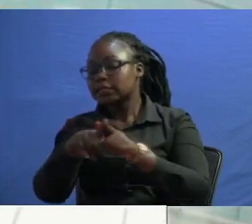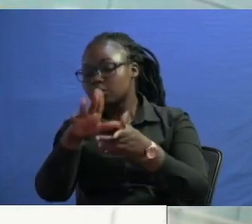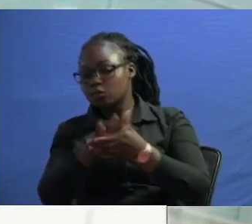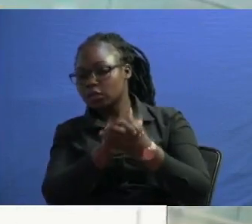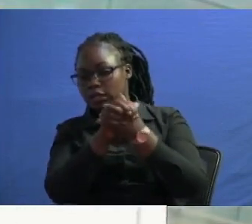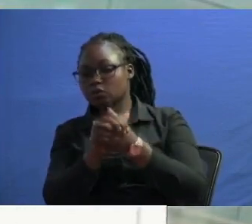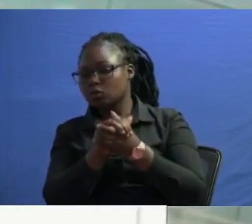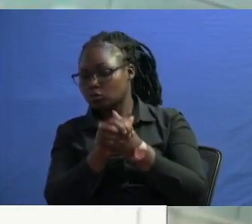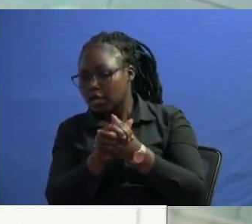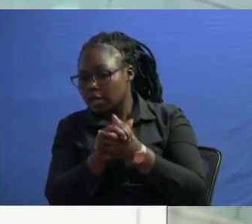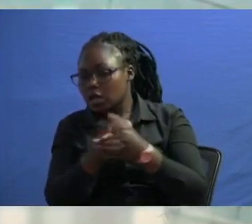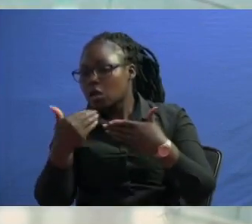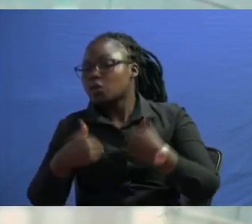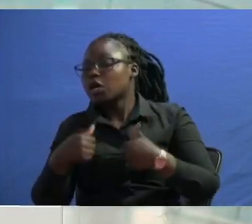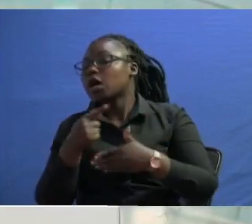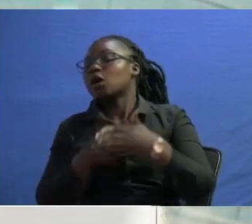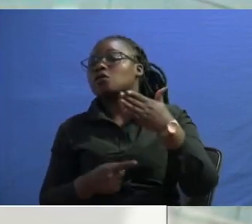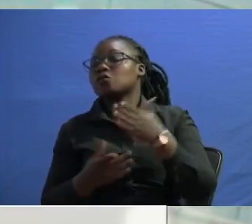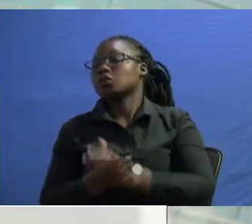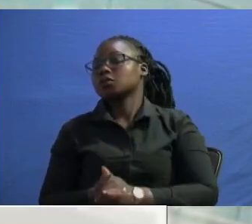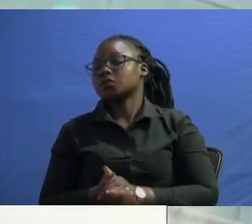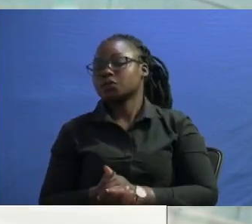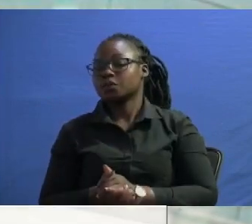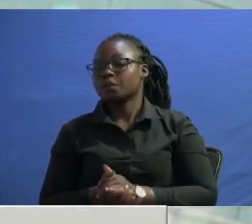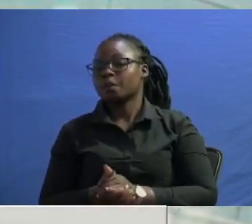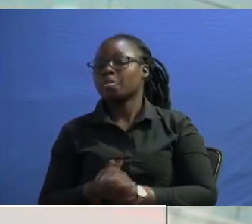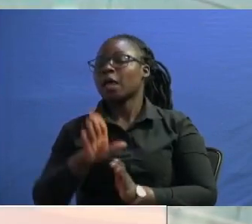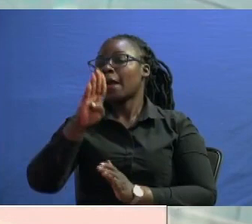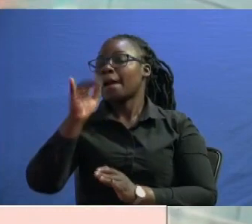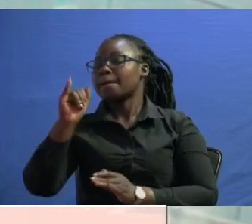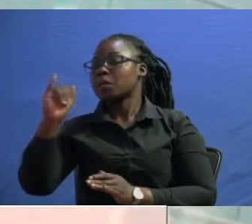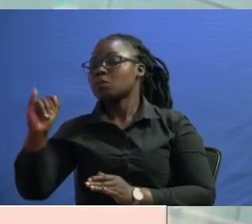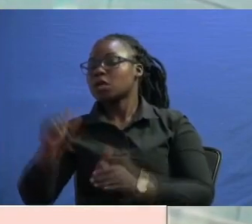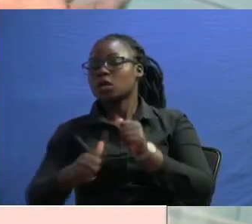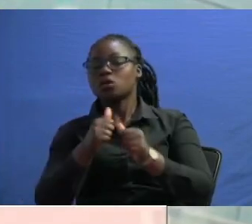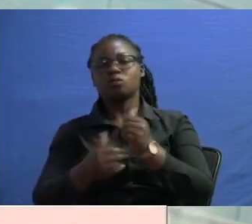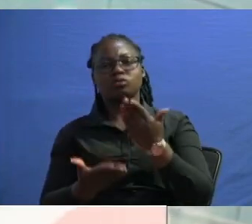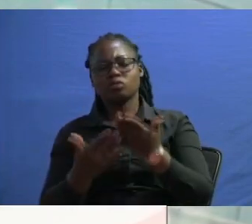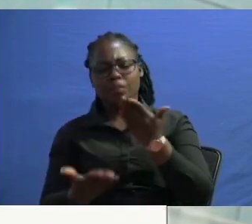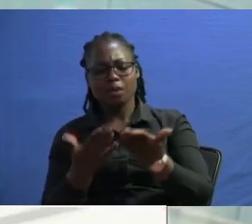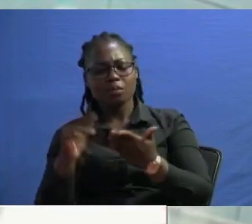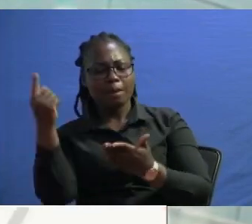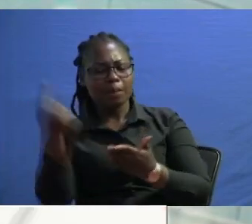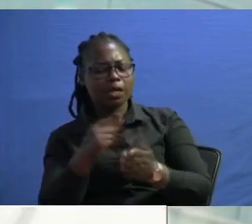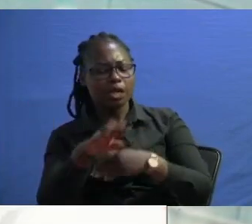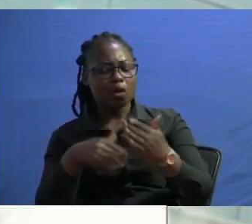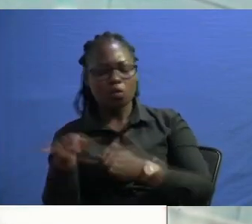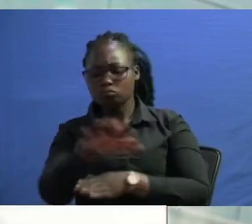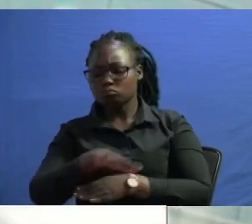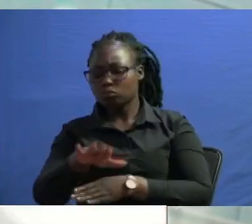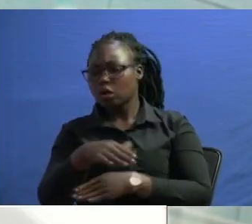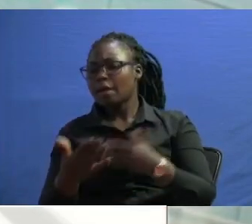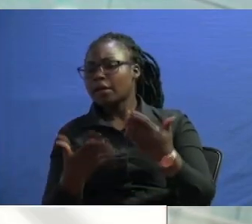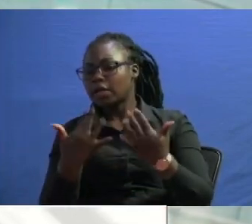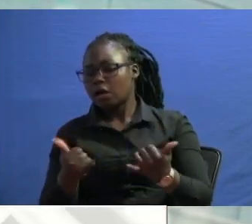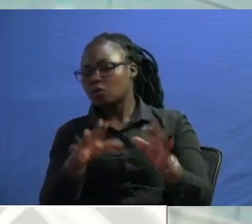was no such meeting but there was there was uh there was bbi which was also like bringing all the sides and now they have gone to